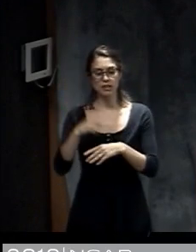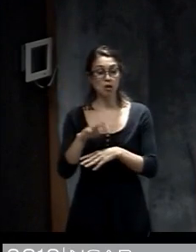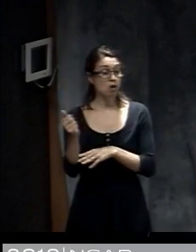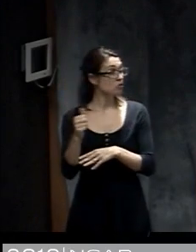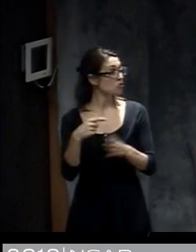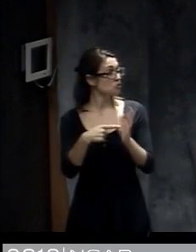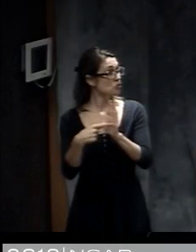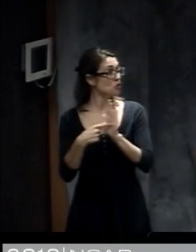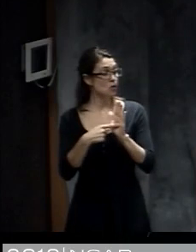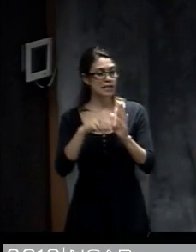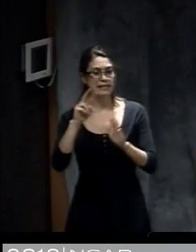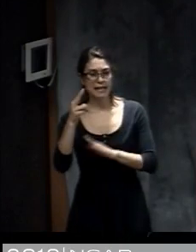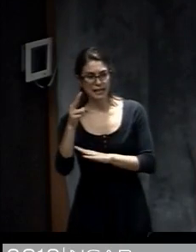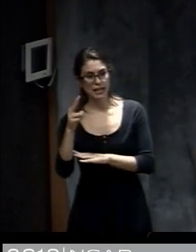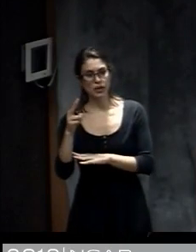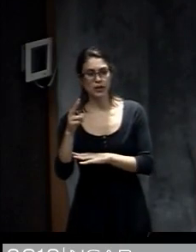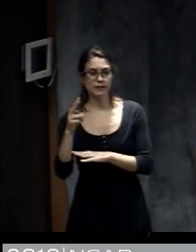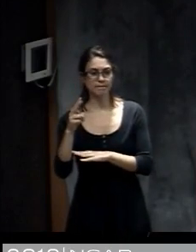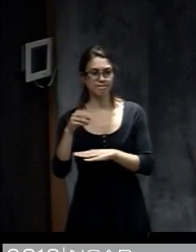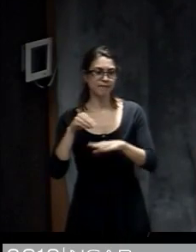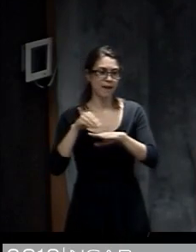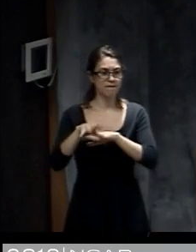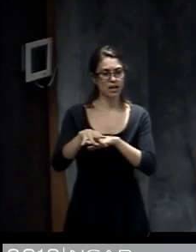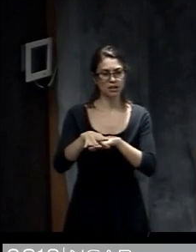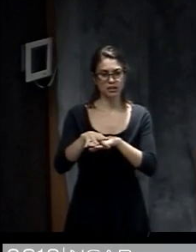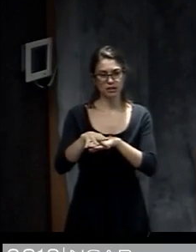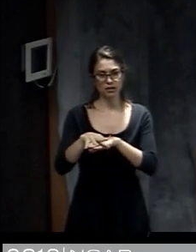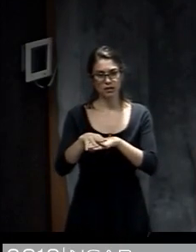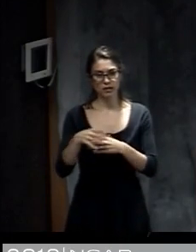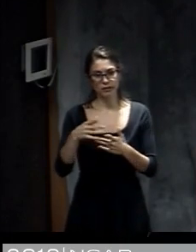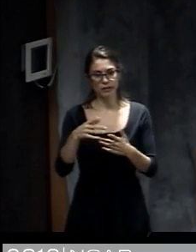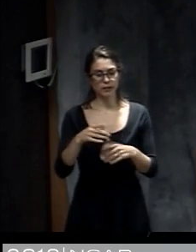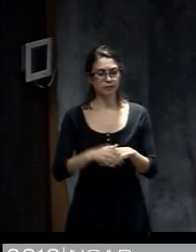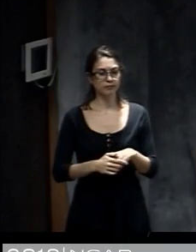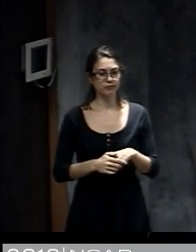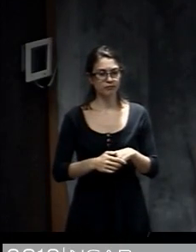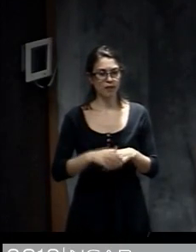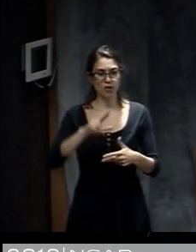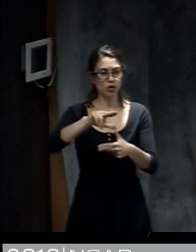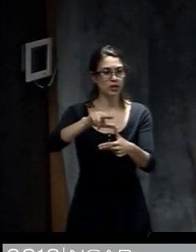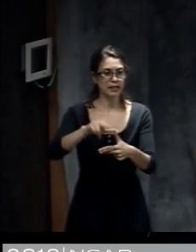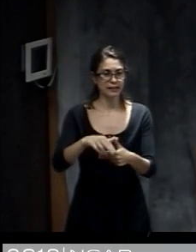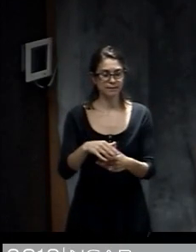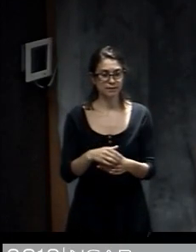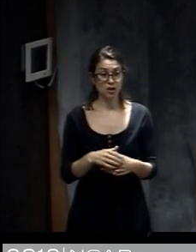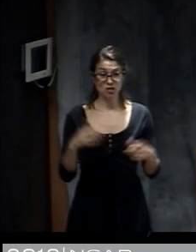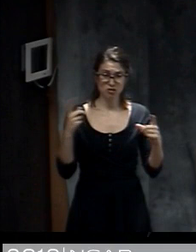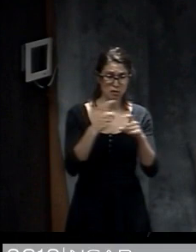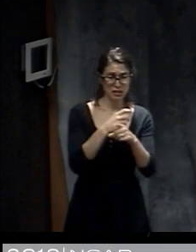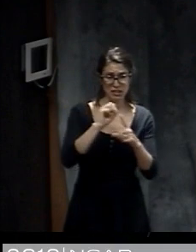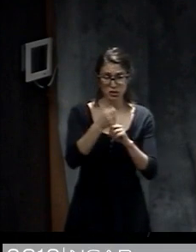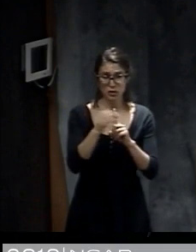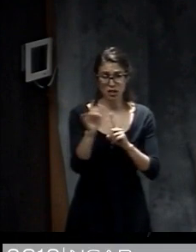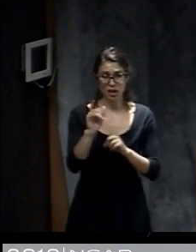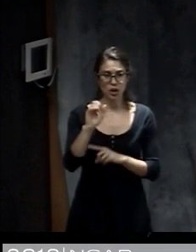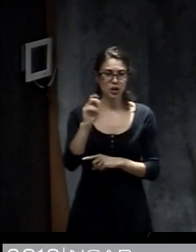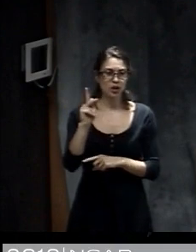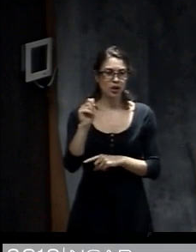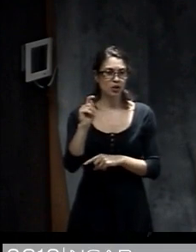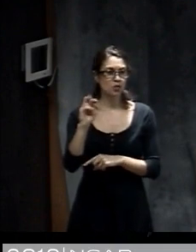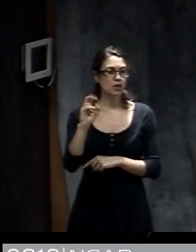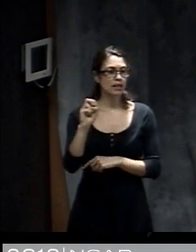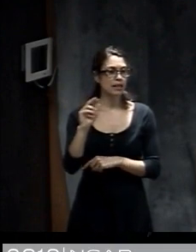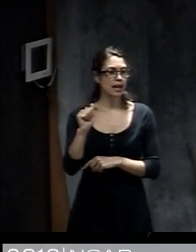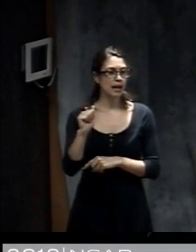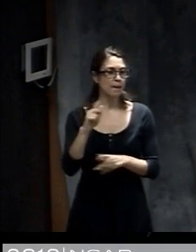effects from infrastructure failure and other kinds of things. And then, of course, there are complex situations like Hurricane Katrina, where people die for not really